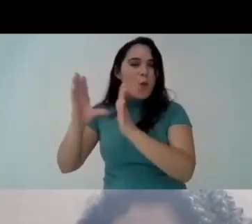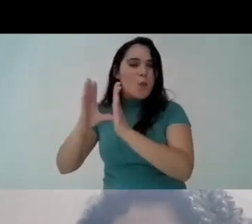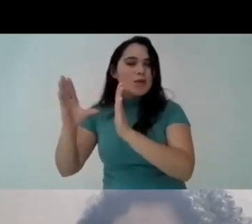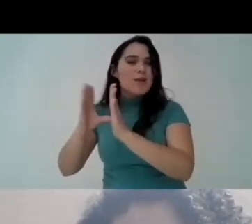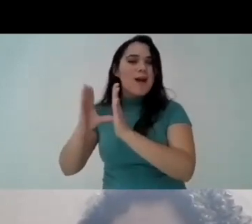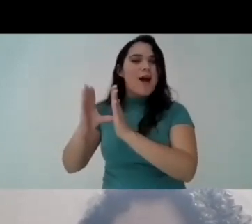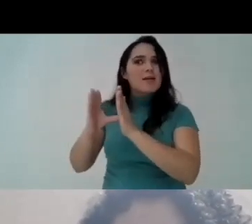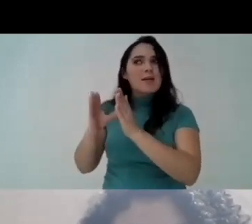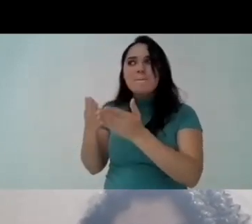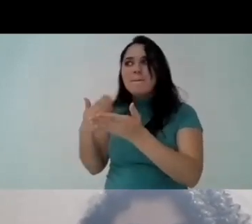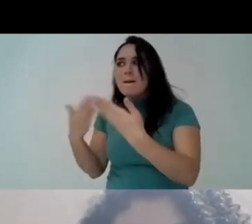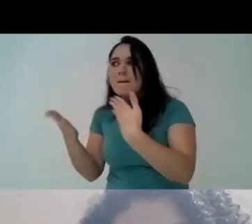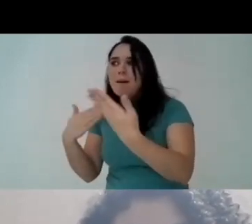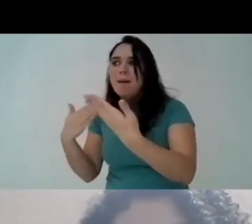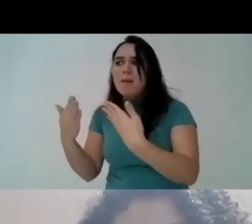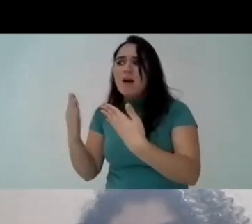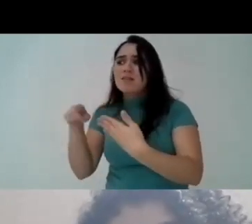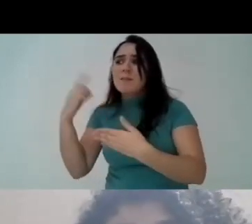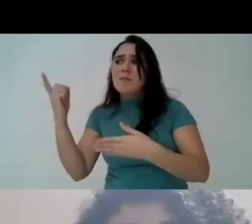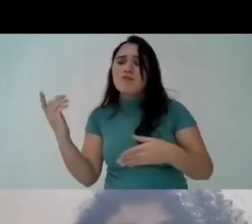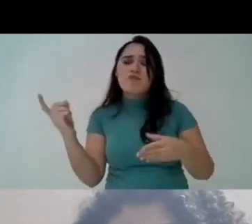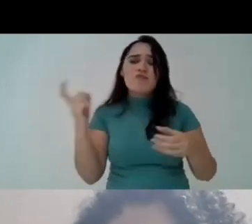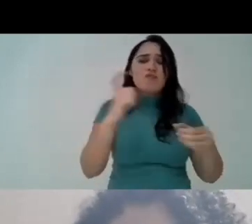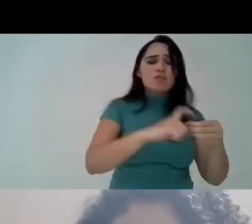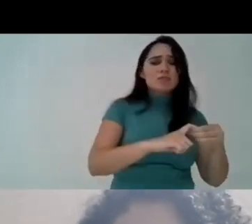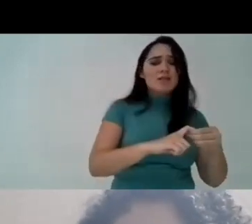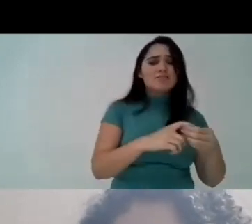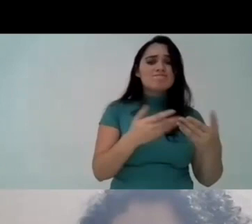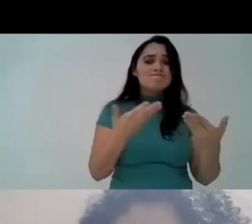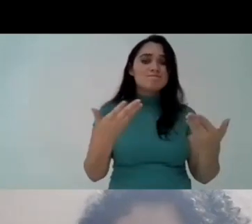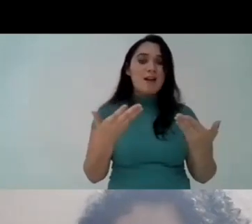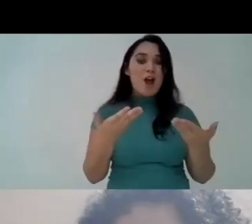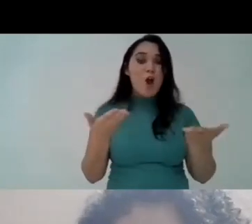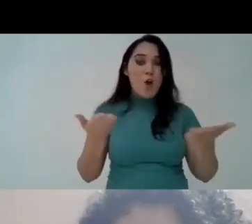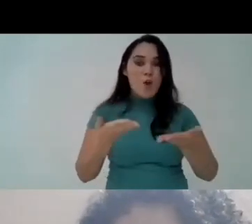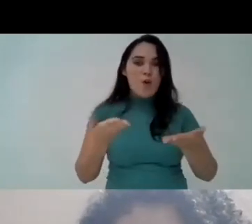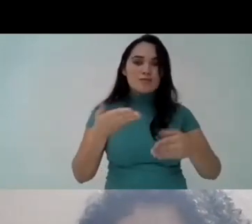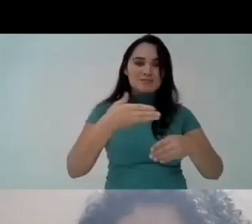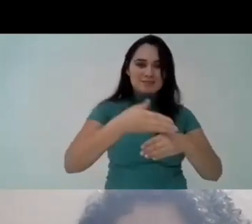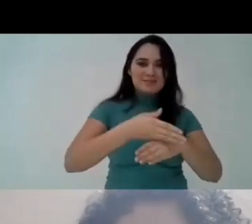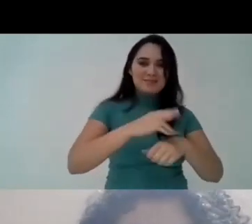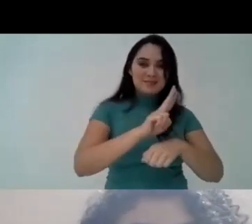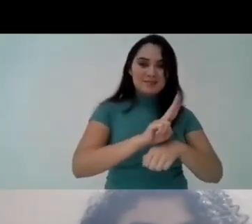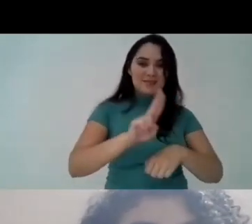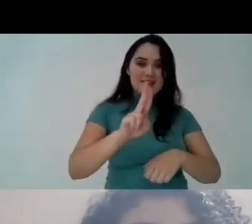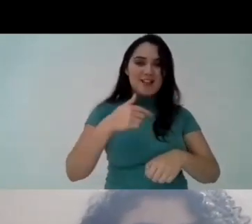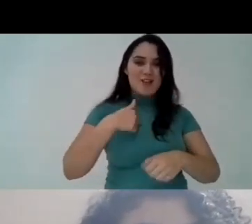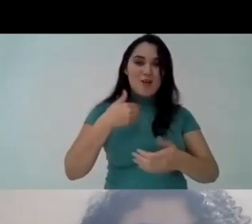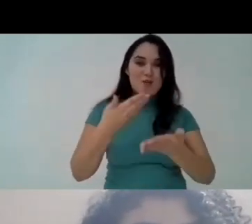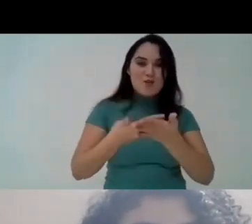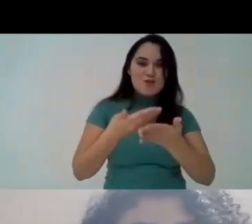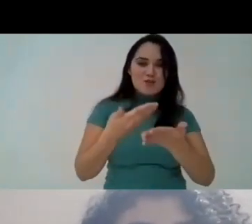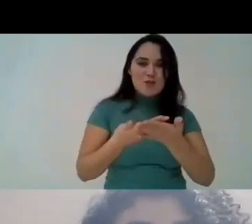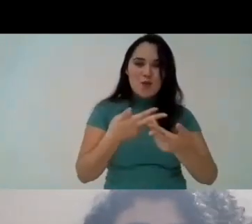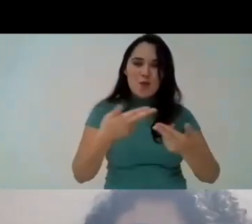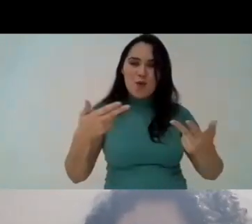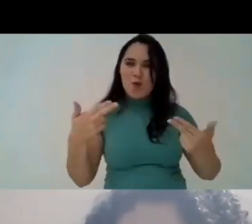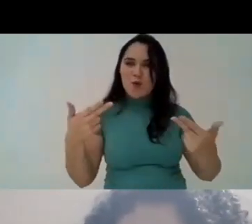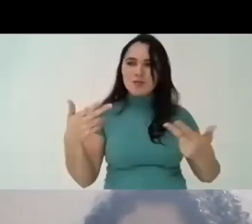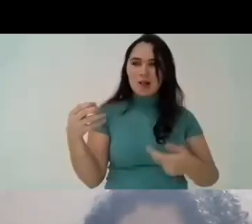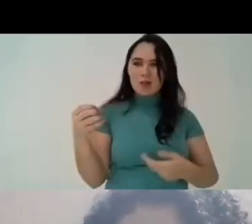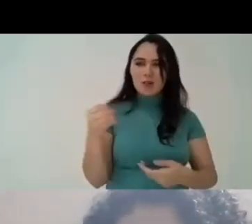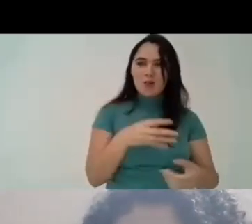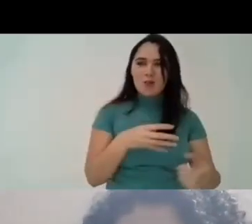lot of researchers coming to our communities but we never saw any uh results of those